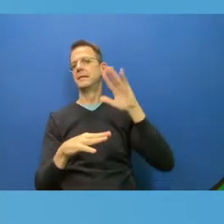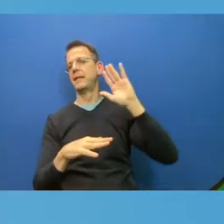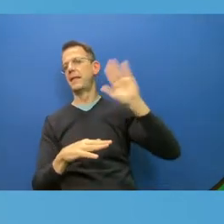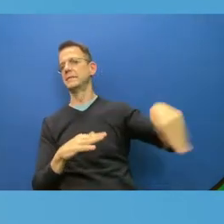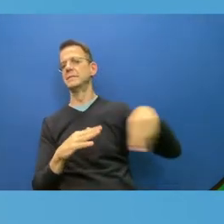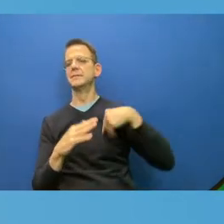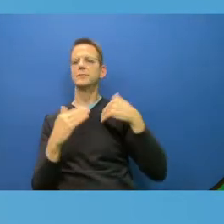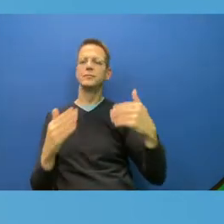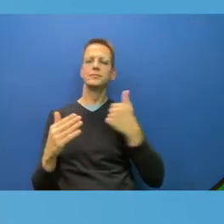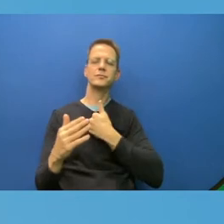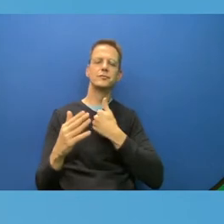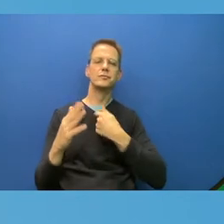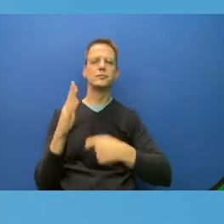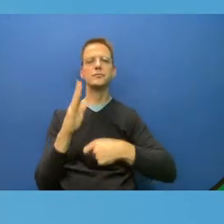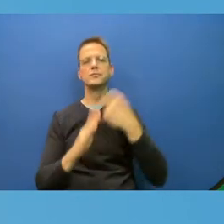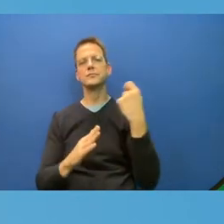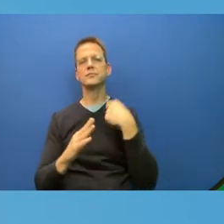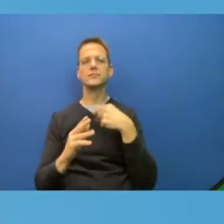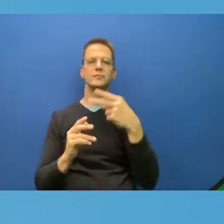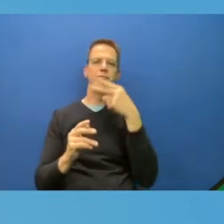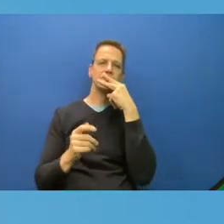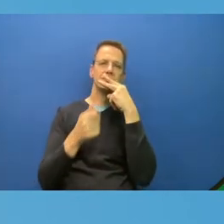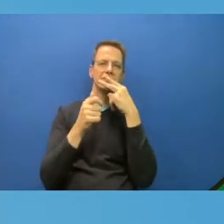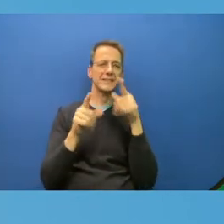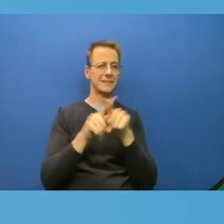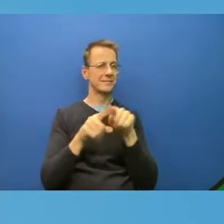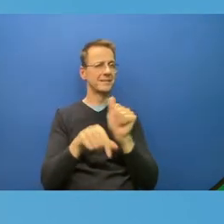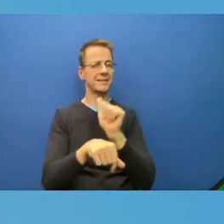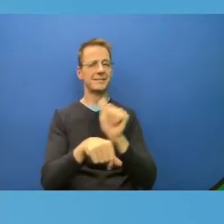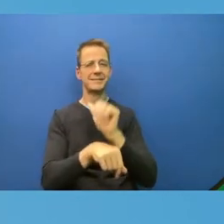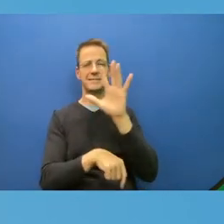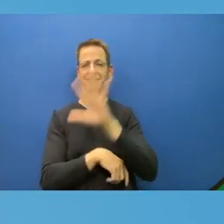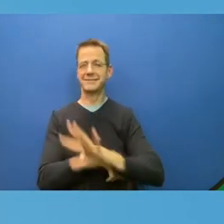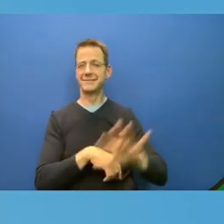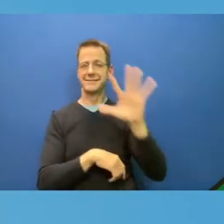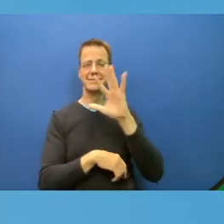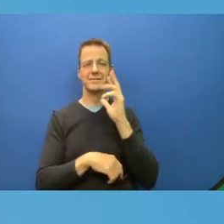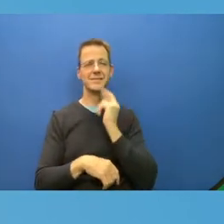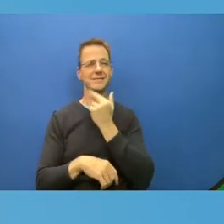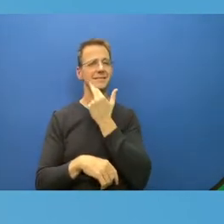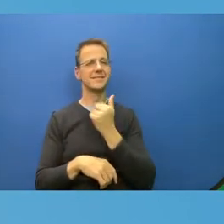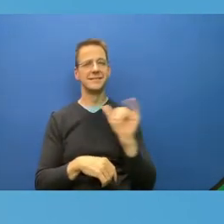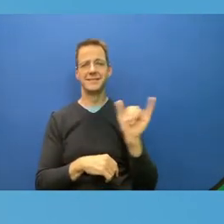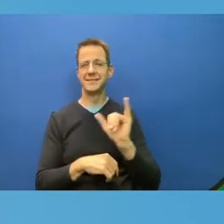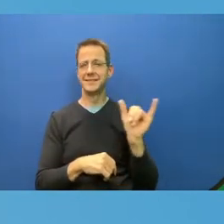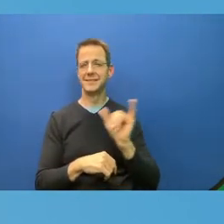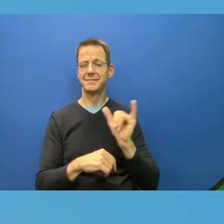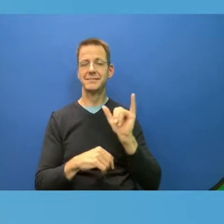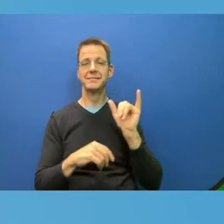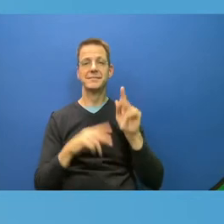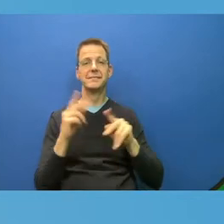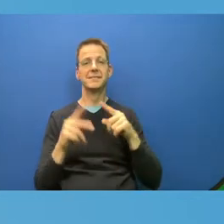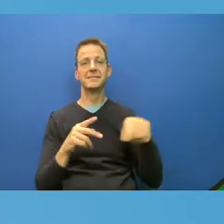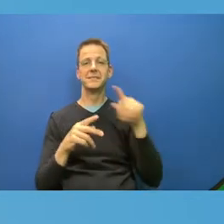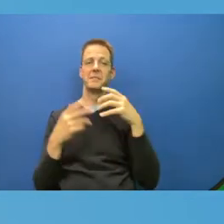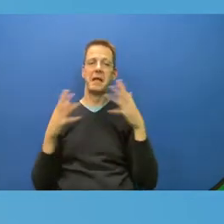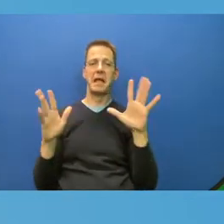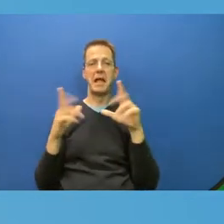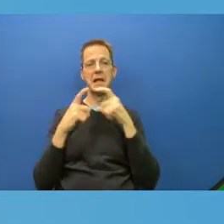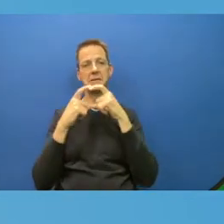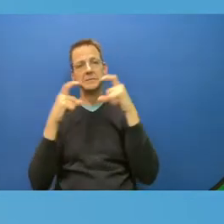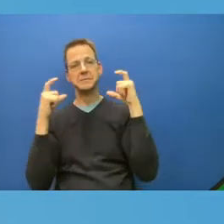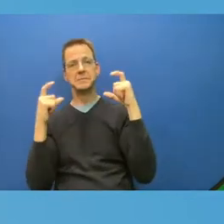who are not keen on wearing masks, those who are not keen on getting vaccinated. Their argument is